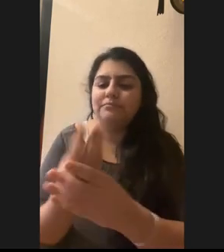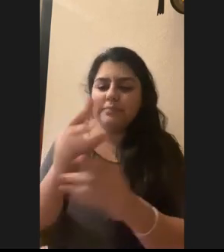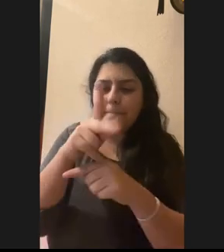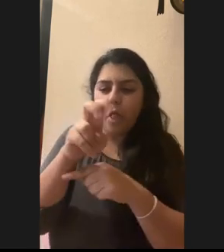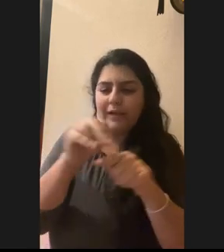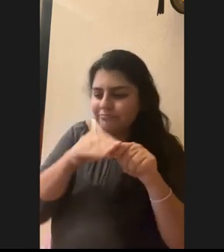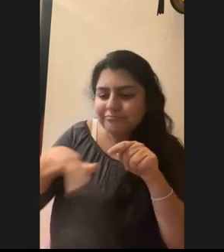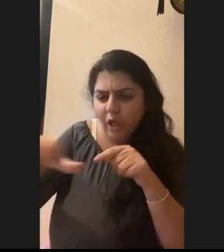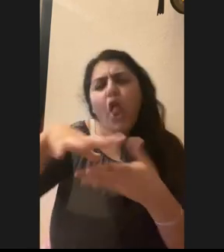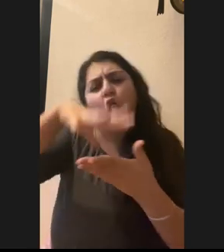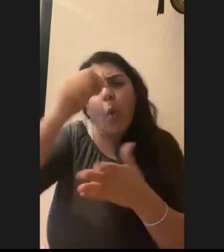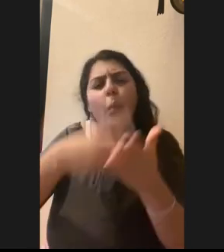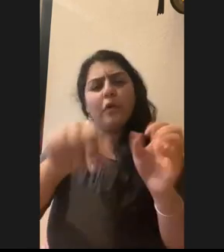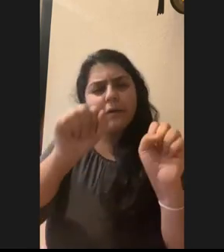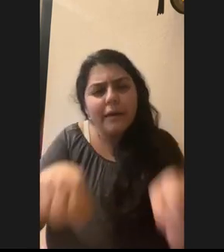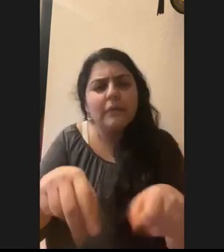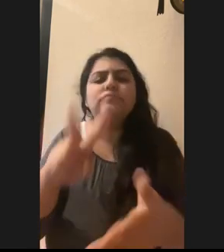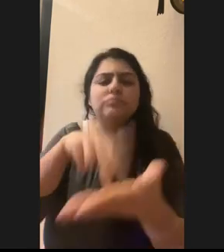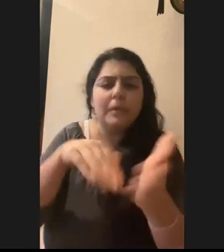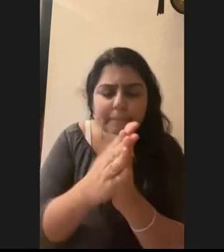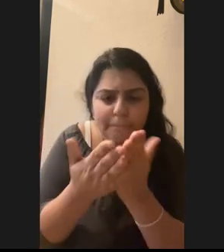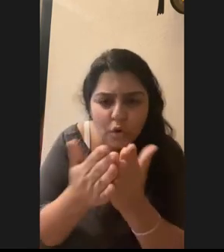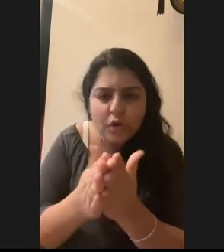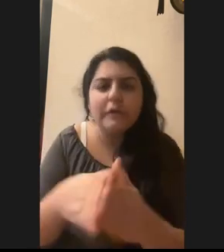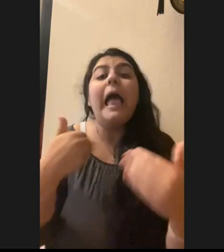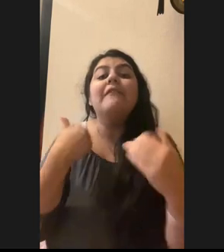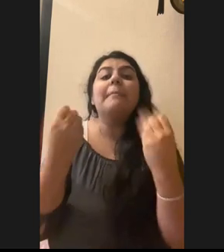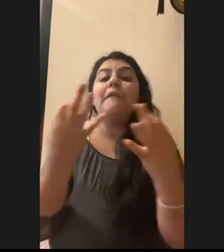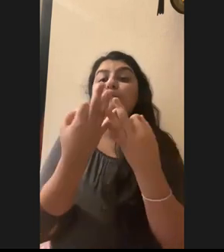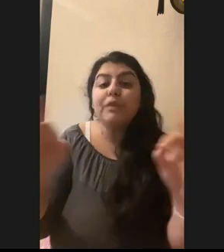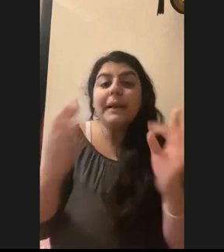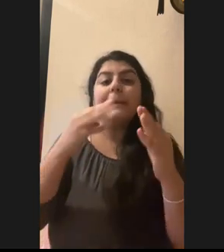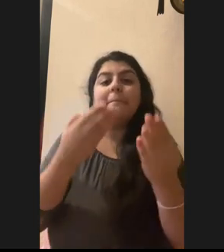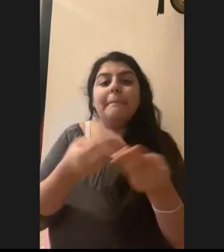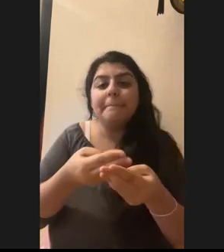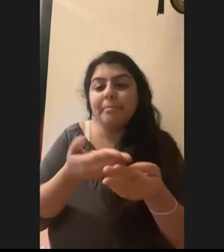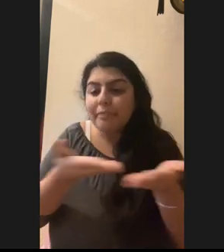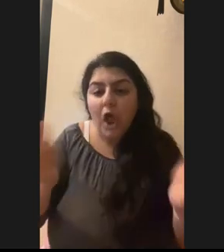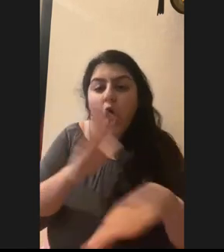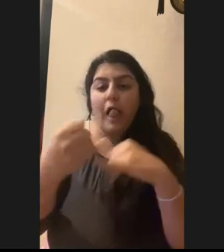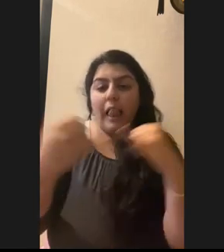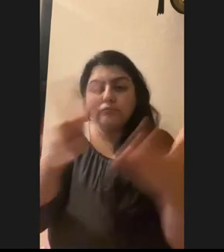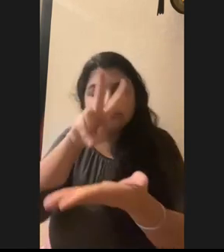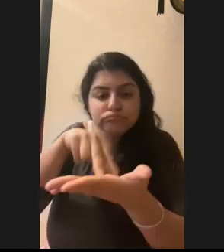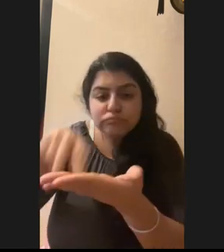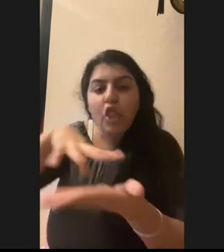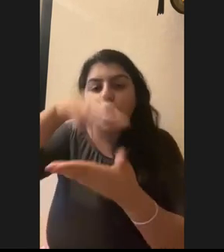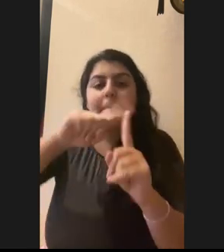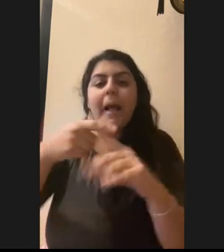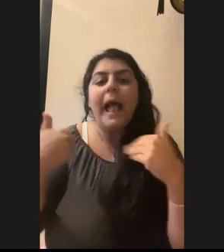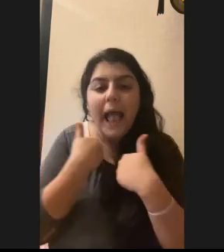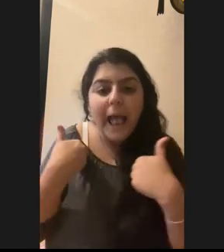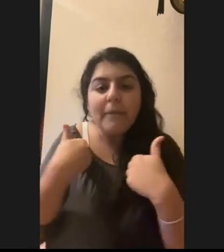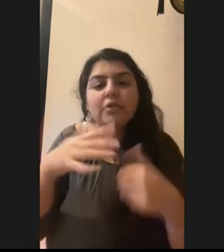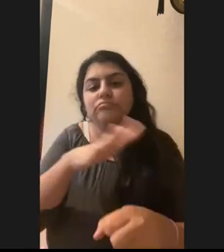um, there's a lot of free materials online to, uh, learn all you can about the animals around you. I mean, a lot of